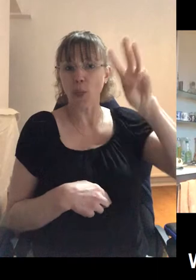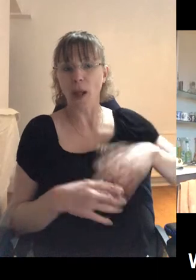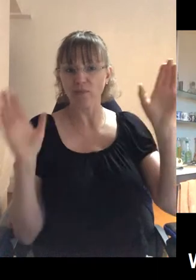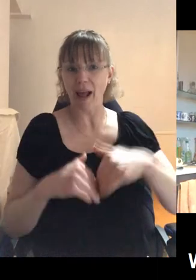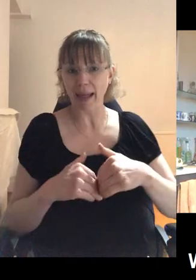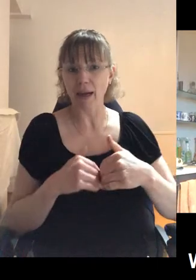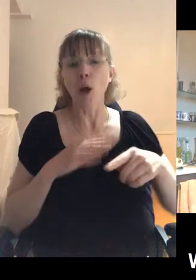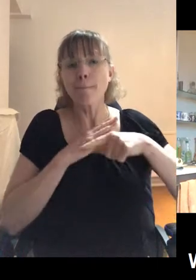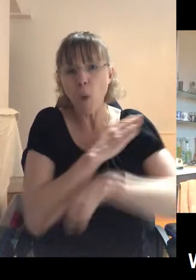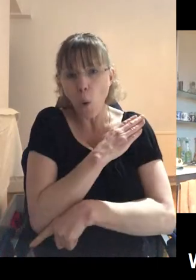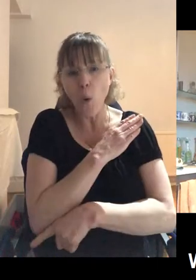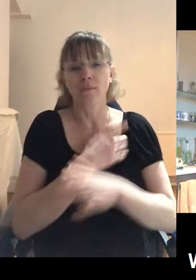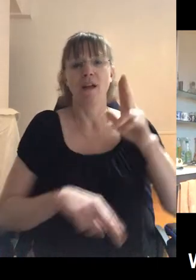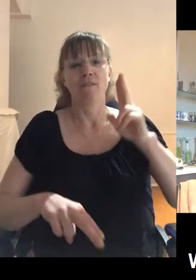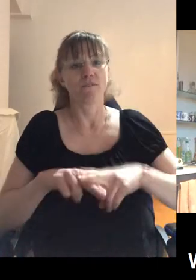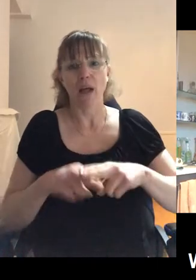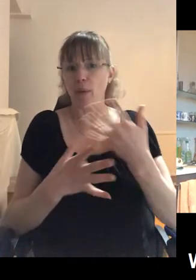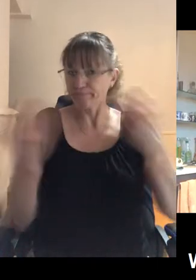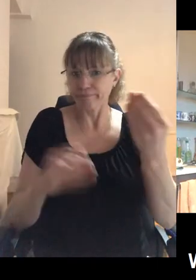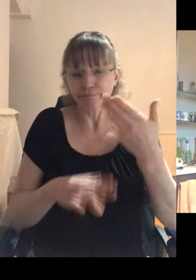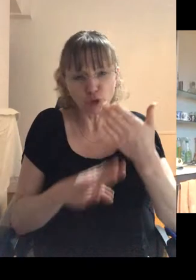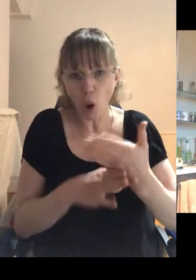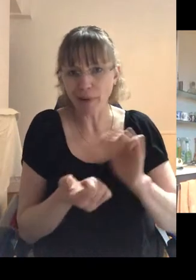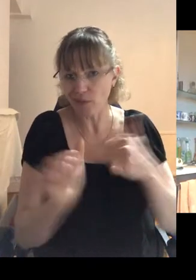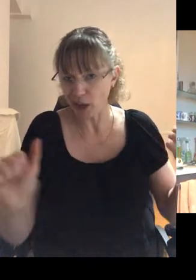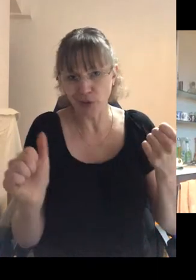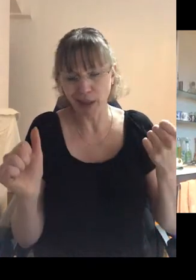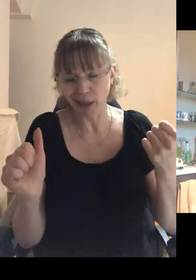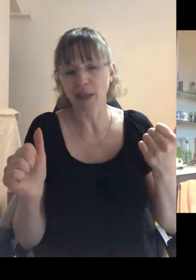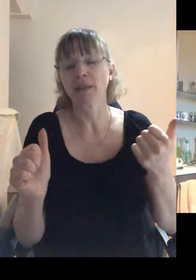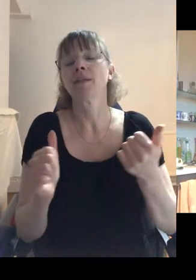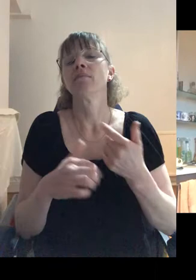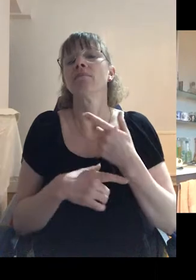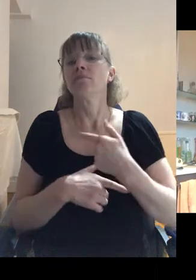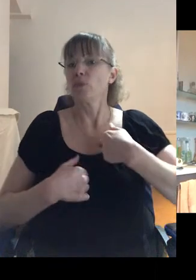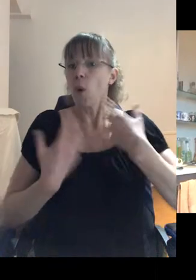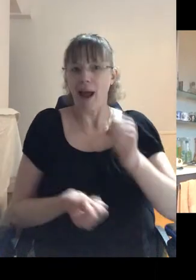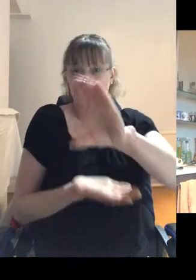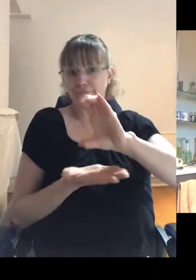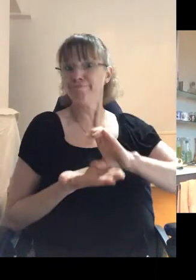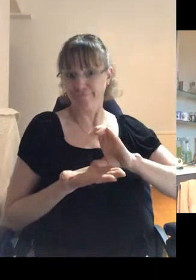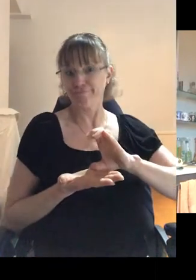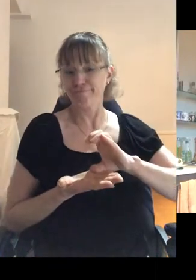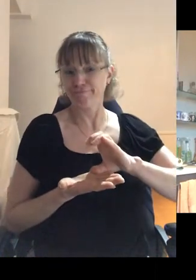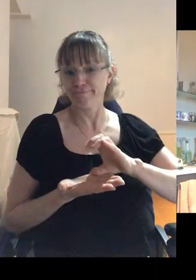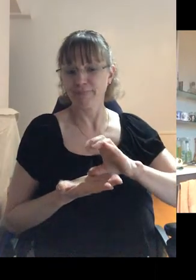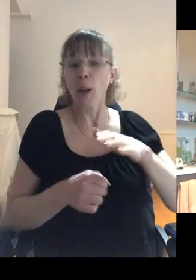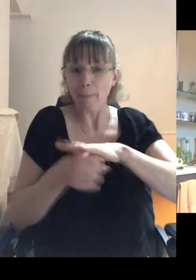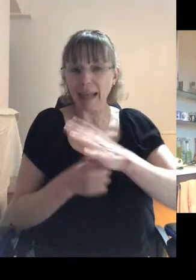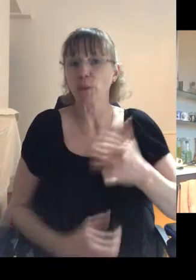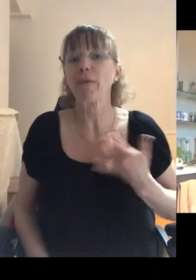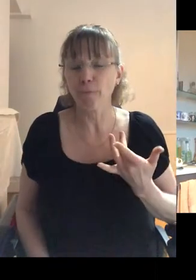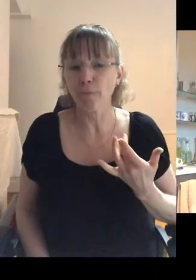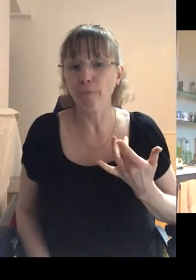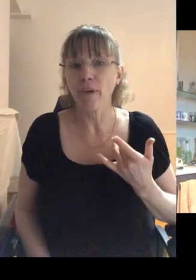poor. My father had been made redundant from his work in the, in the factory, in the bookbinding factory. And so I had a grant, uh, the place to live,